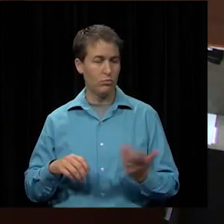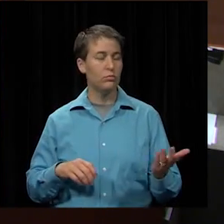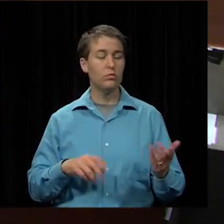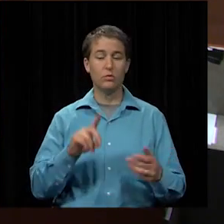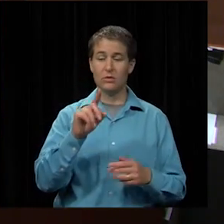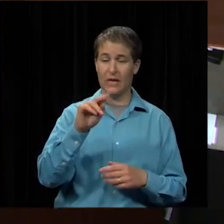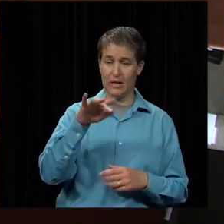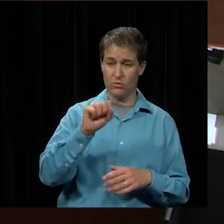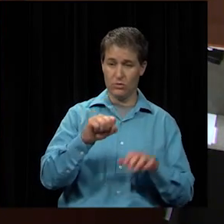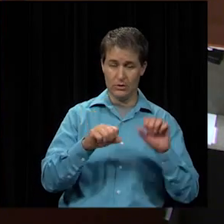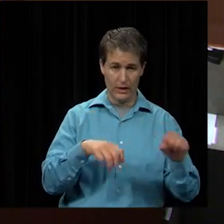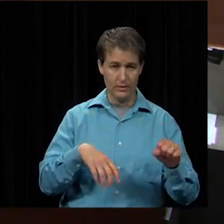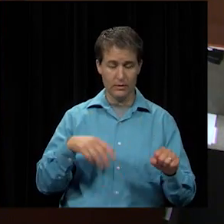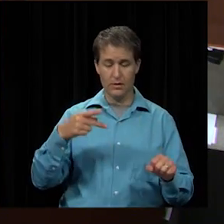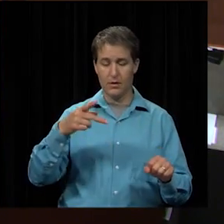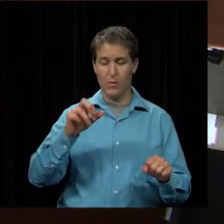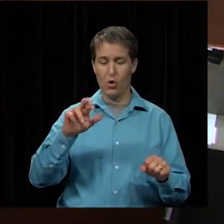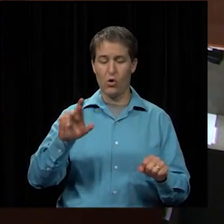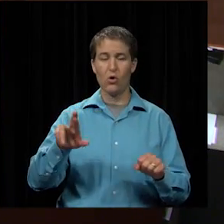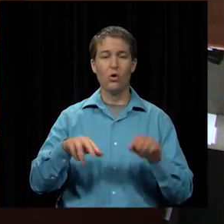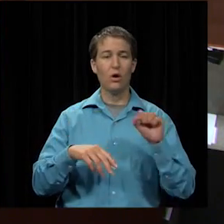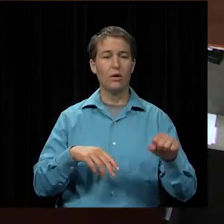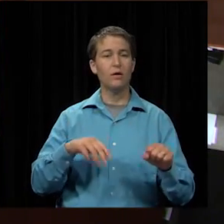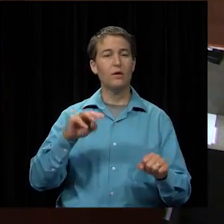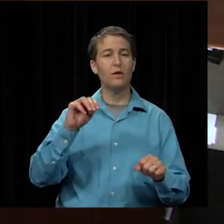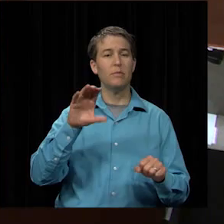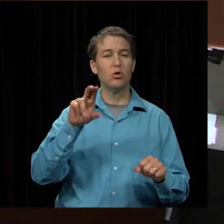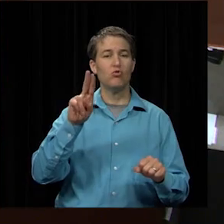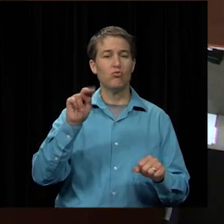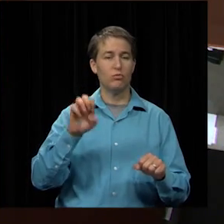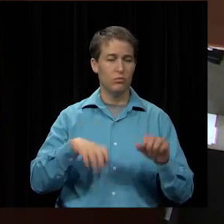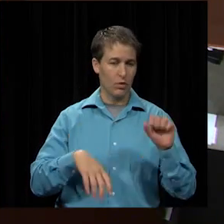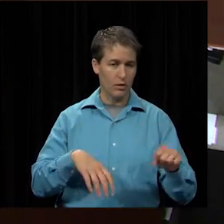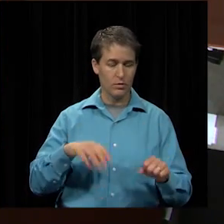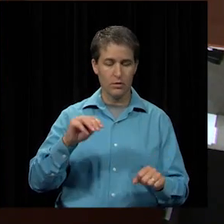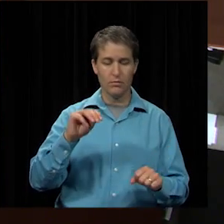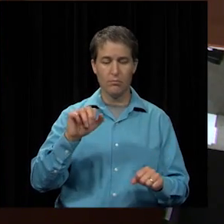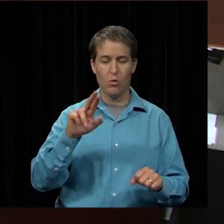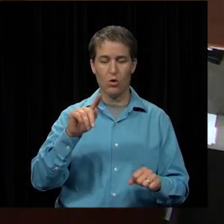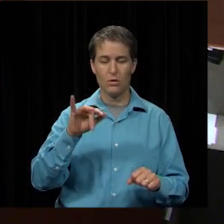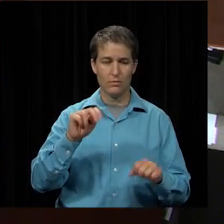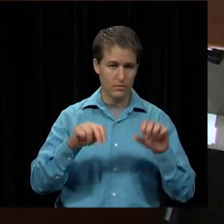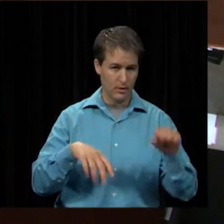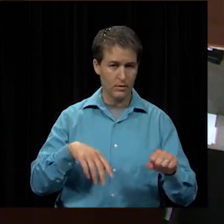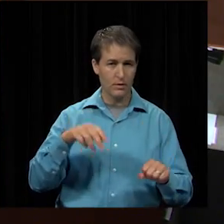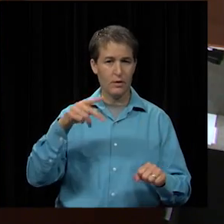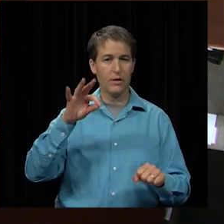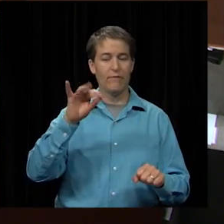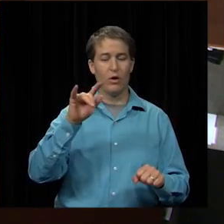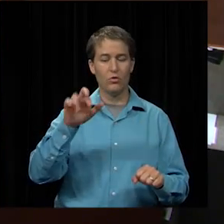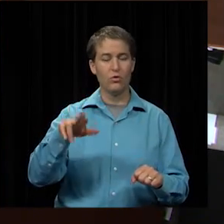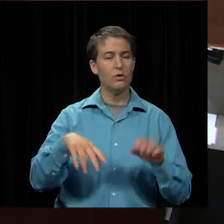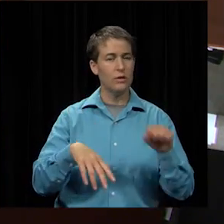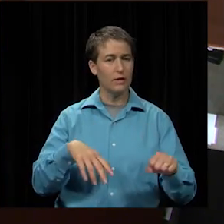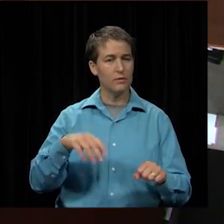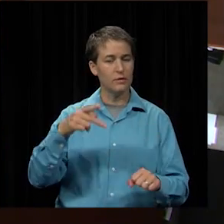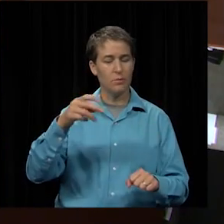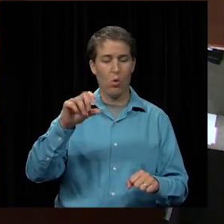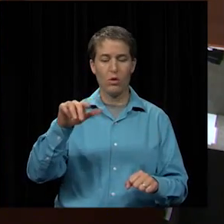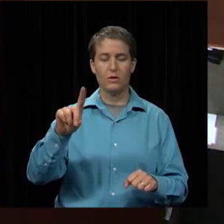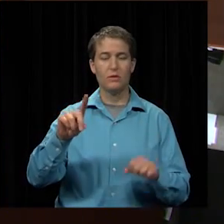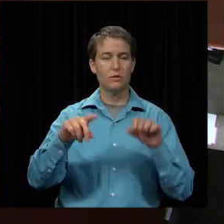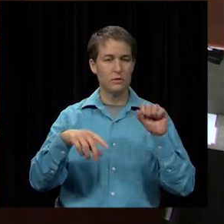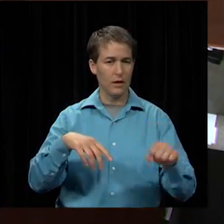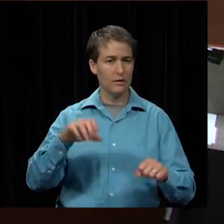daniels yes mr parker yes mr mccune yes mrs martin yes mrs felter yes mr poland